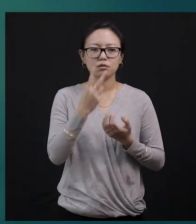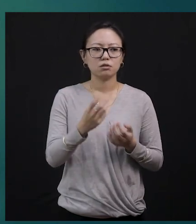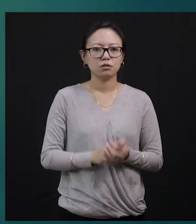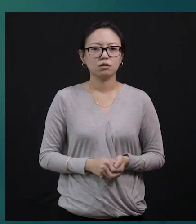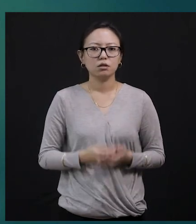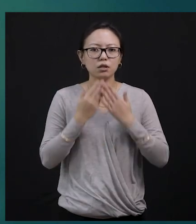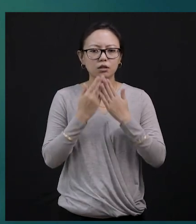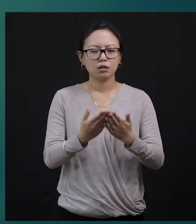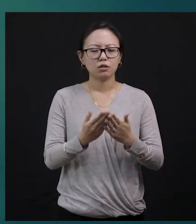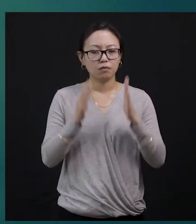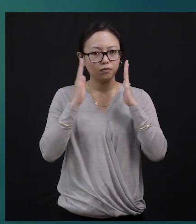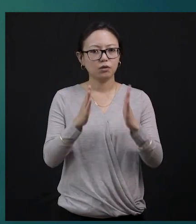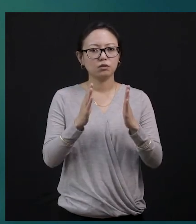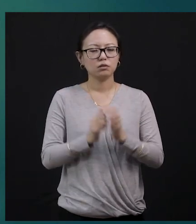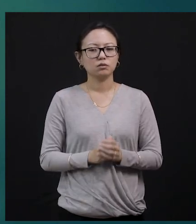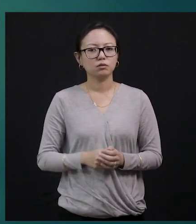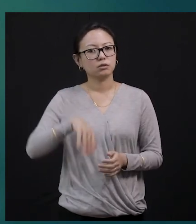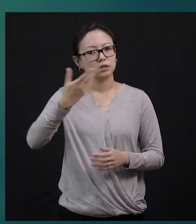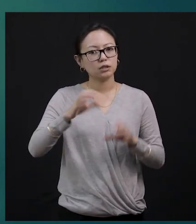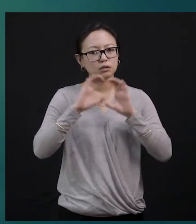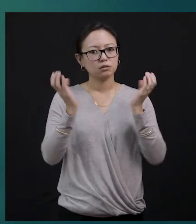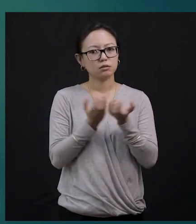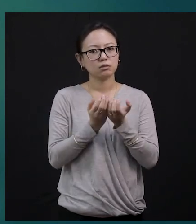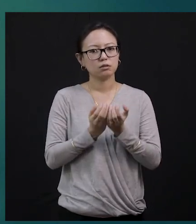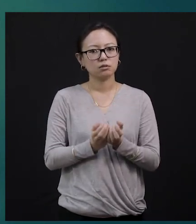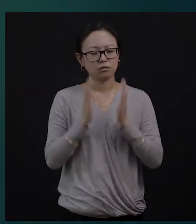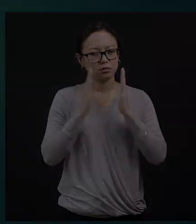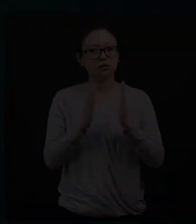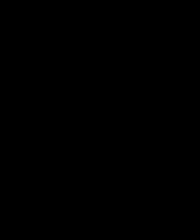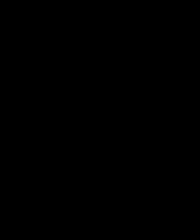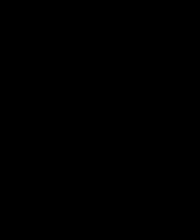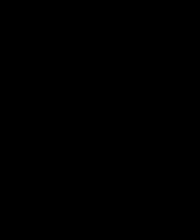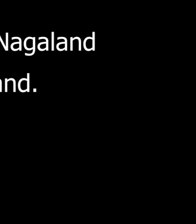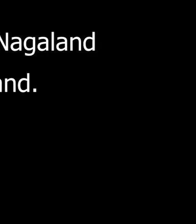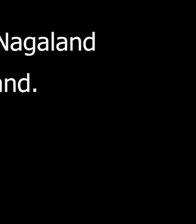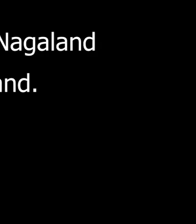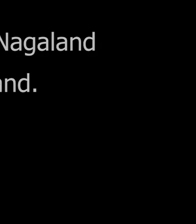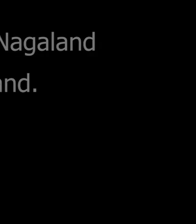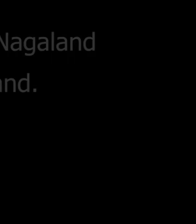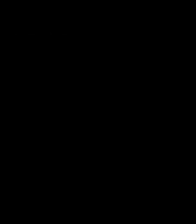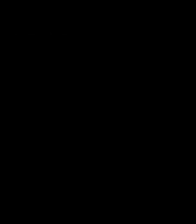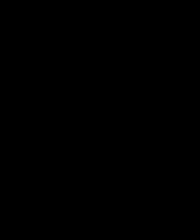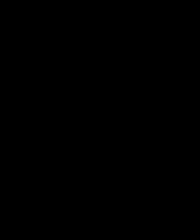this part. And make sure that you are also present in the next class. part. see. Now, let's see. Okay. So, That's good one. to to to This is want to And